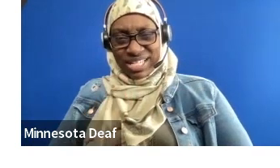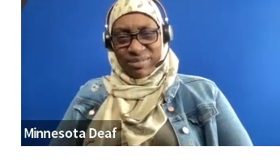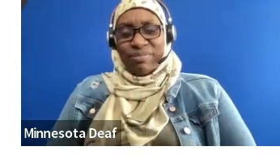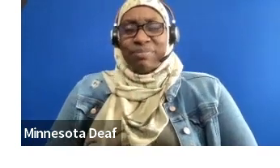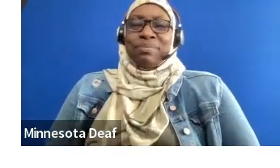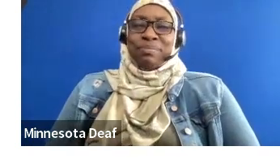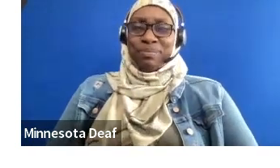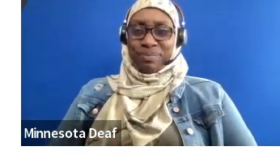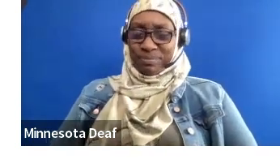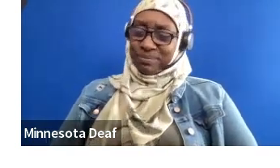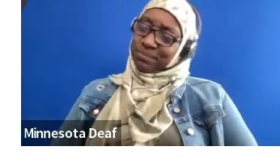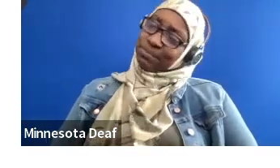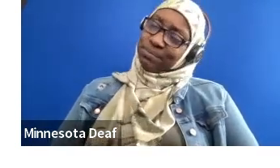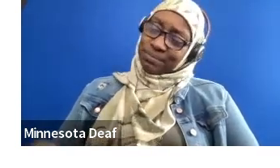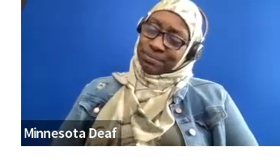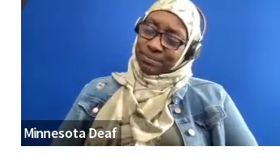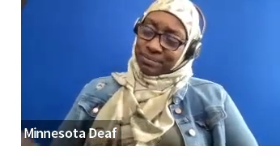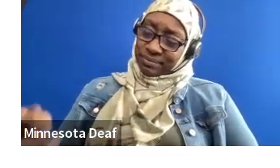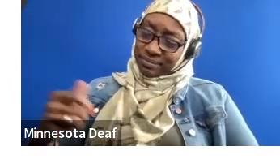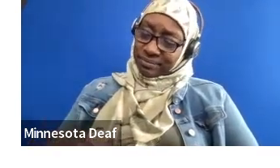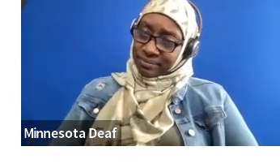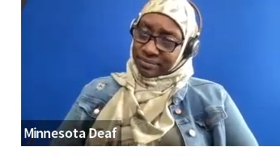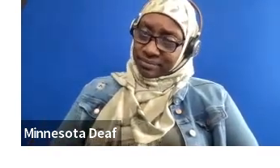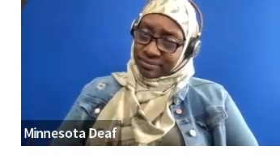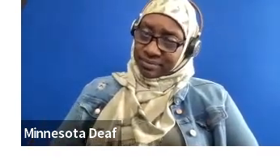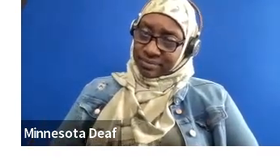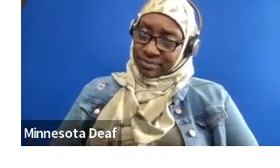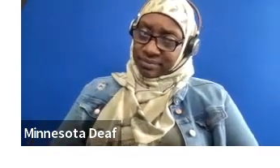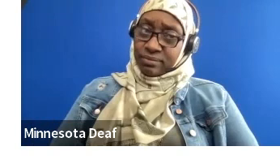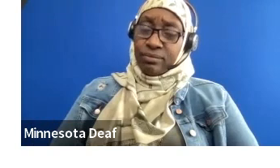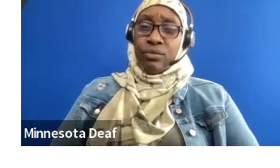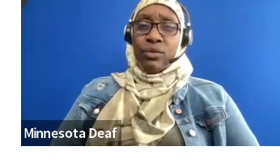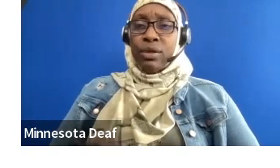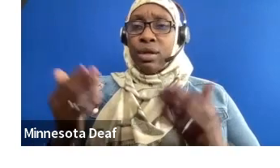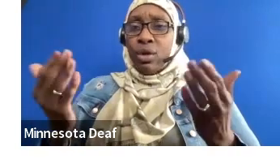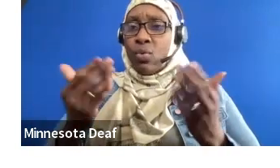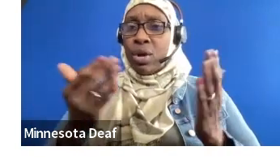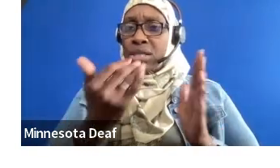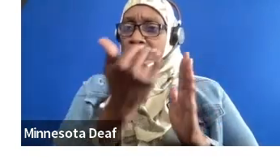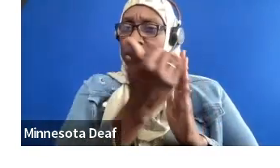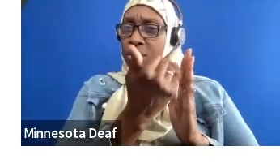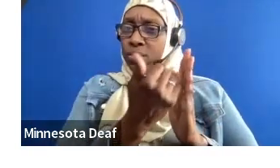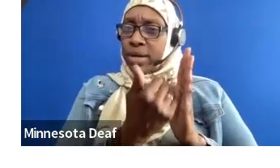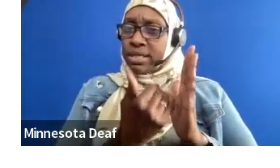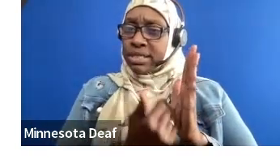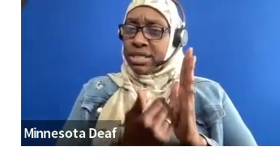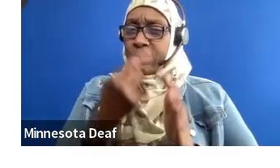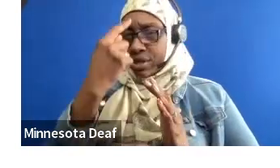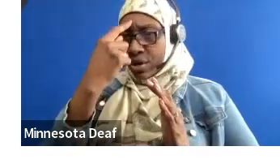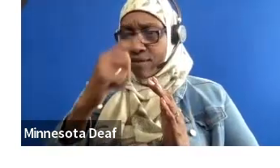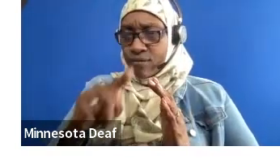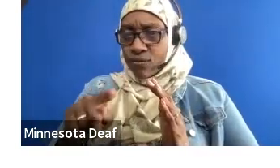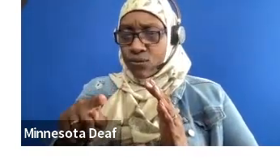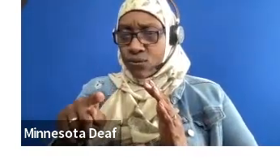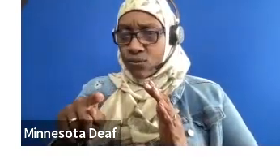So I just have a question. Is there any criteria for a disability to come and do your programs with? Like, do have any